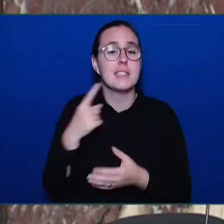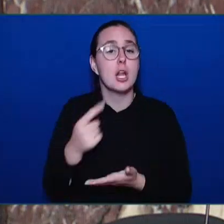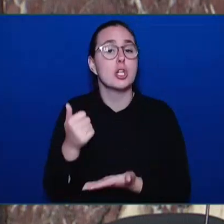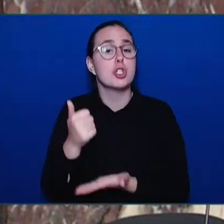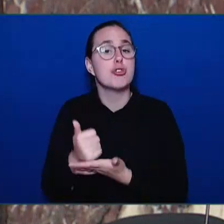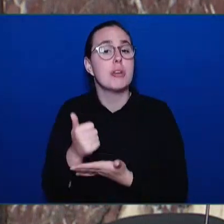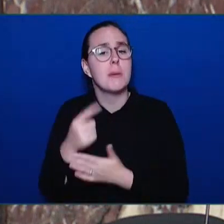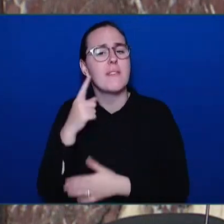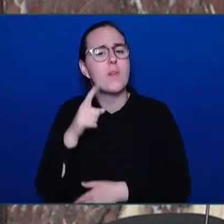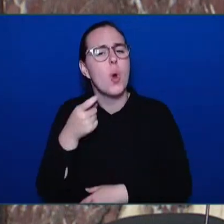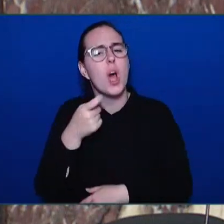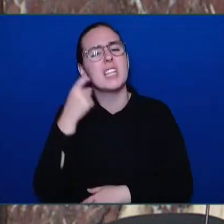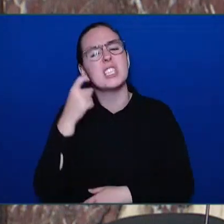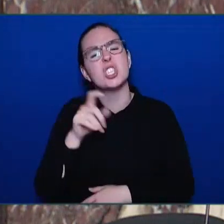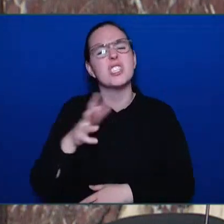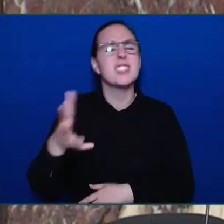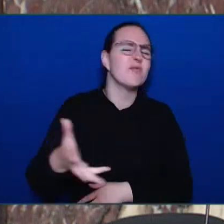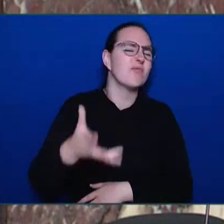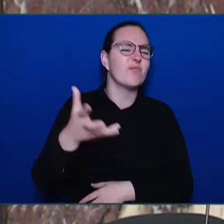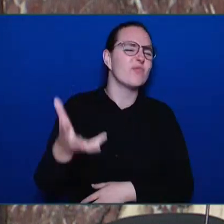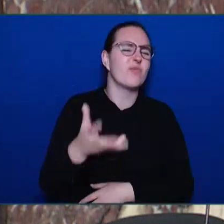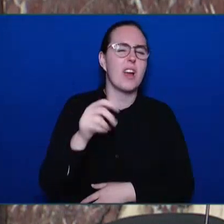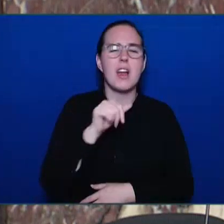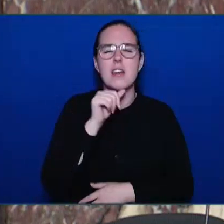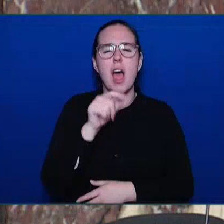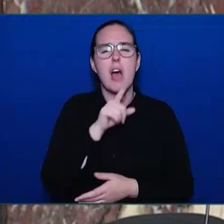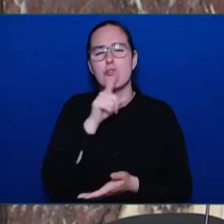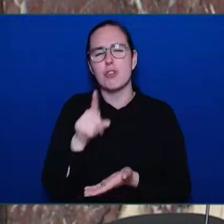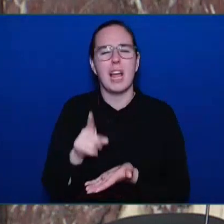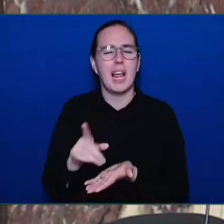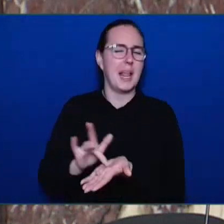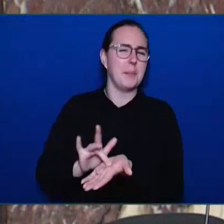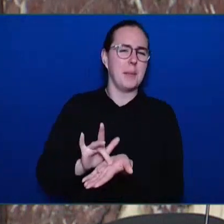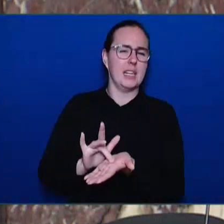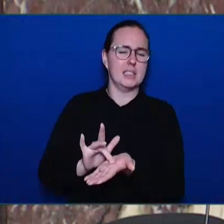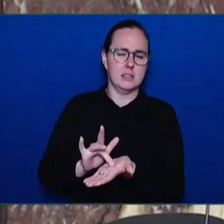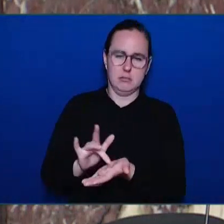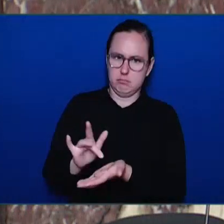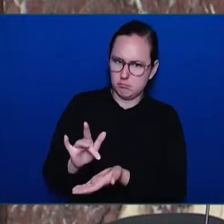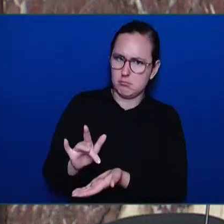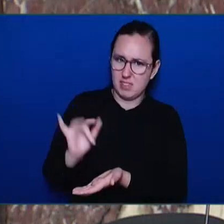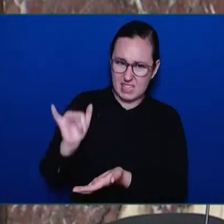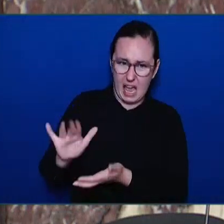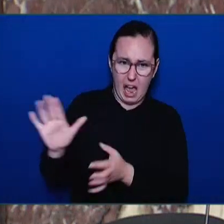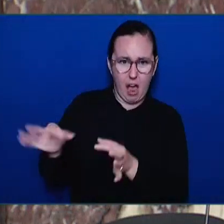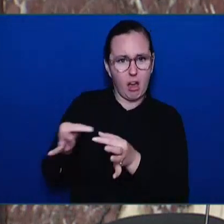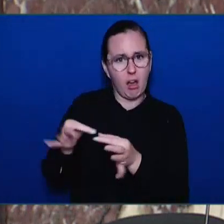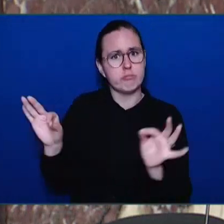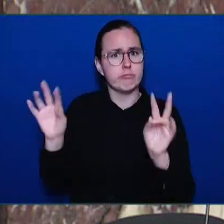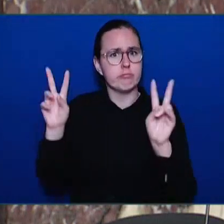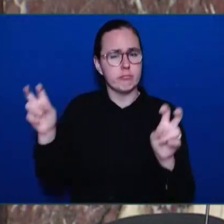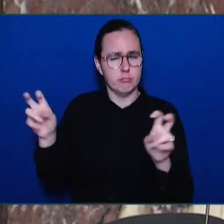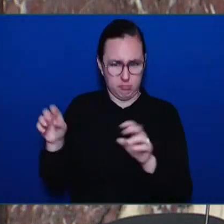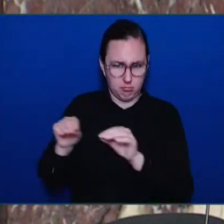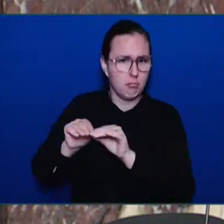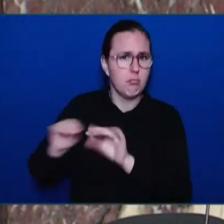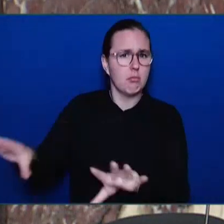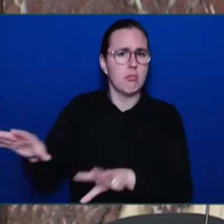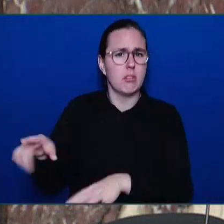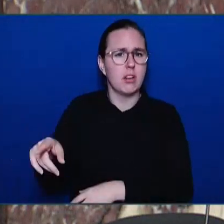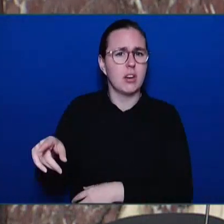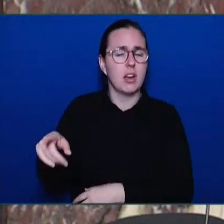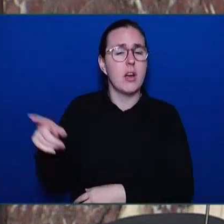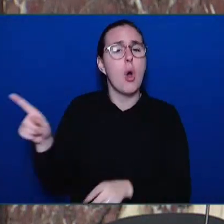end quote. Press Progress and the Broadbent Institute are even attacking recovery experts and pushing